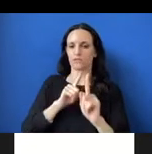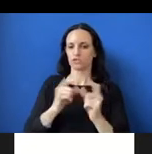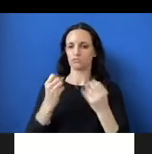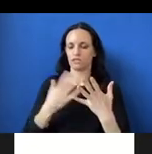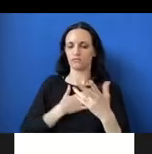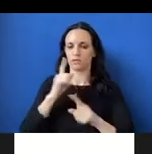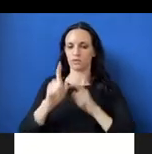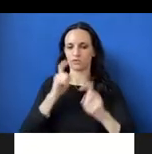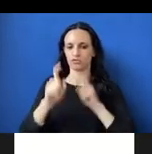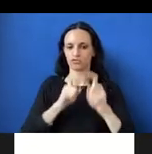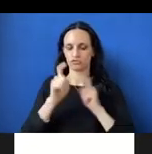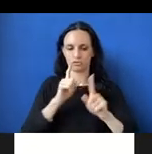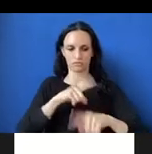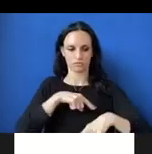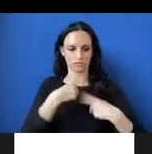whole academic journey.